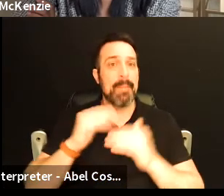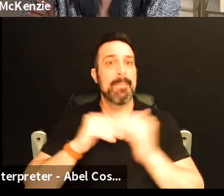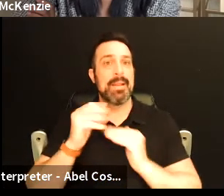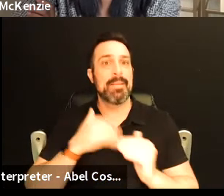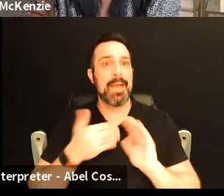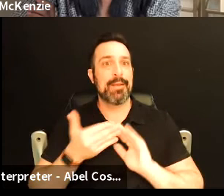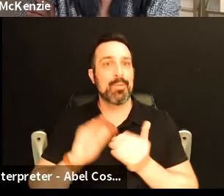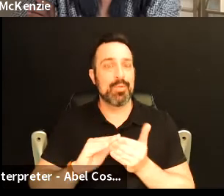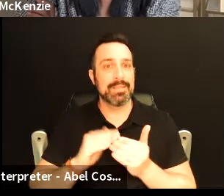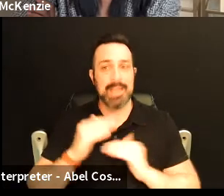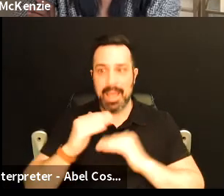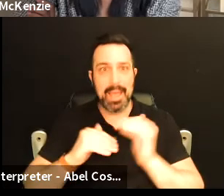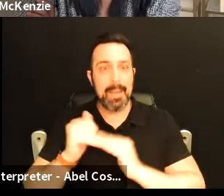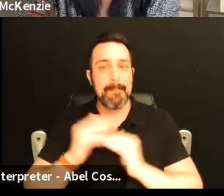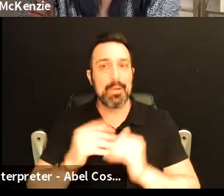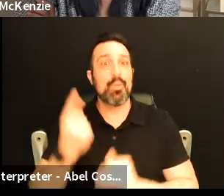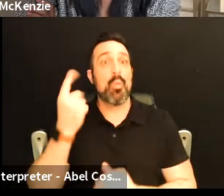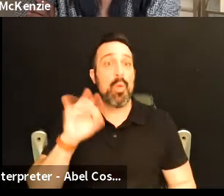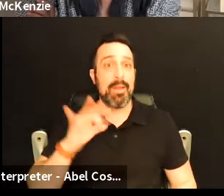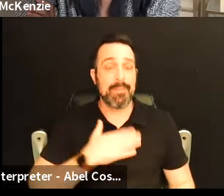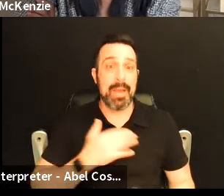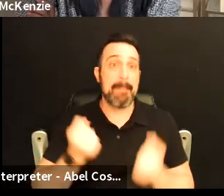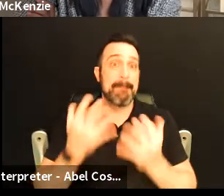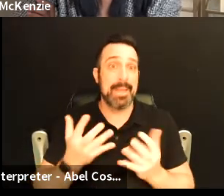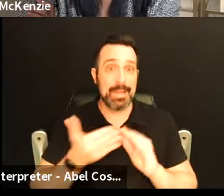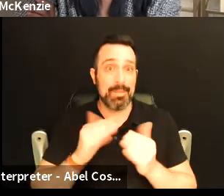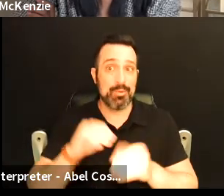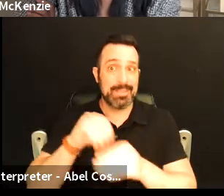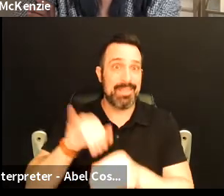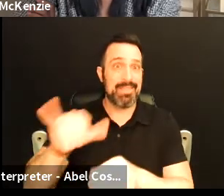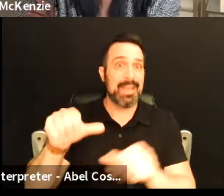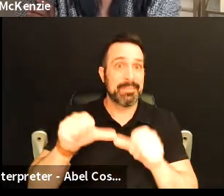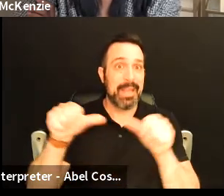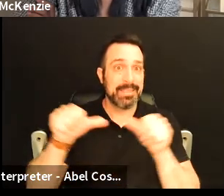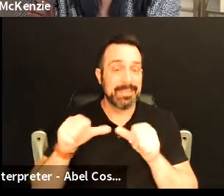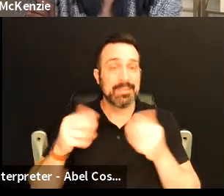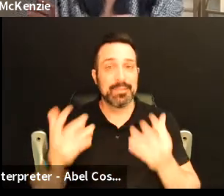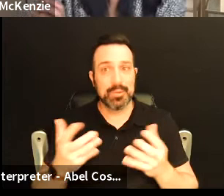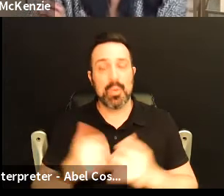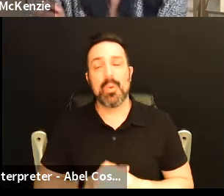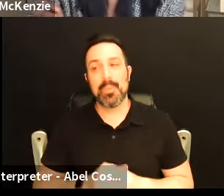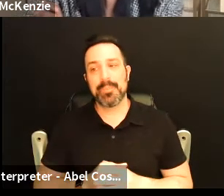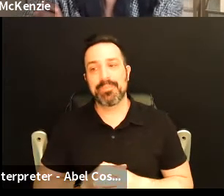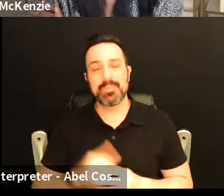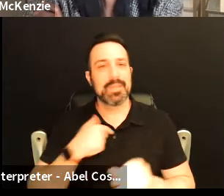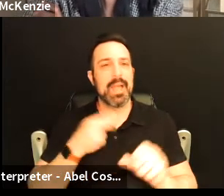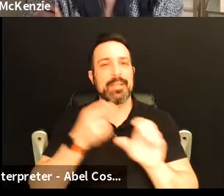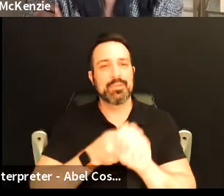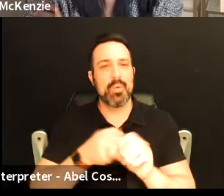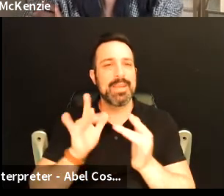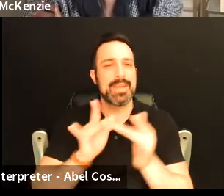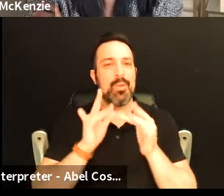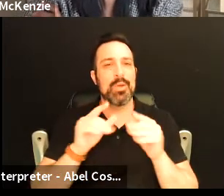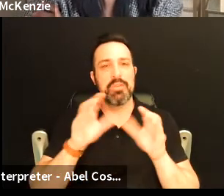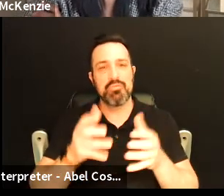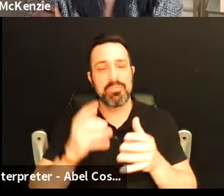um and i build my community one of my many communities in that space and so i joined networking groups